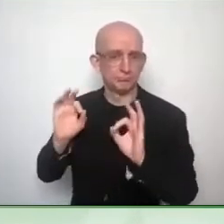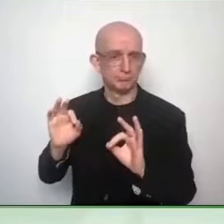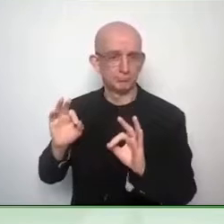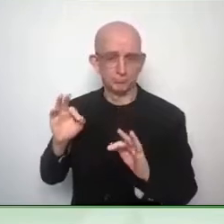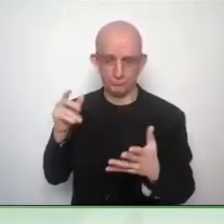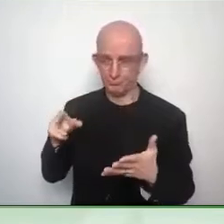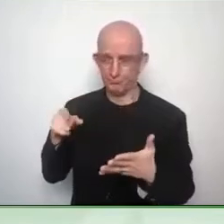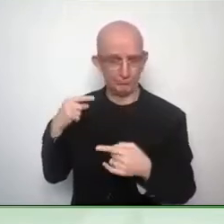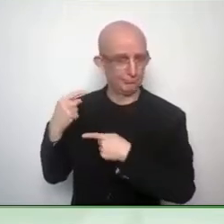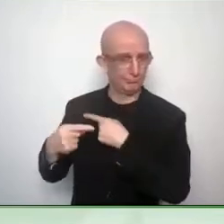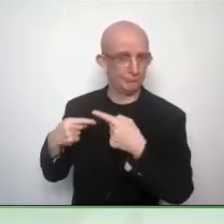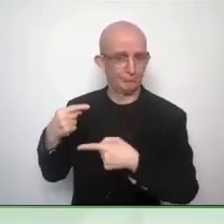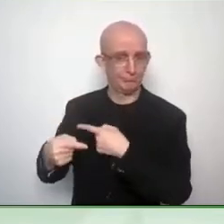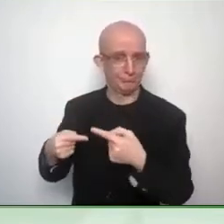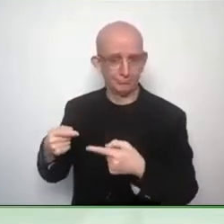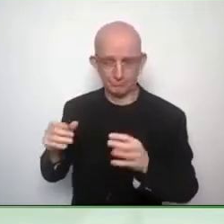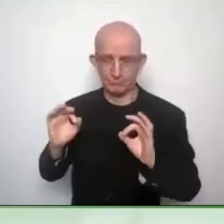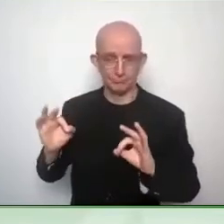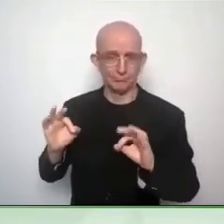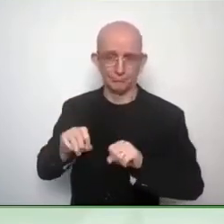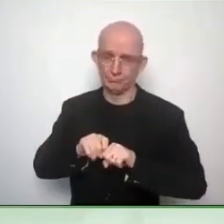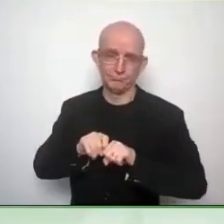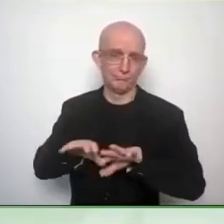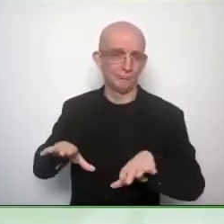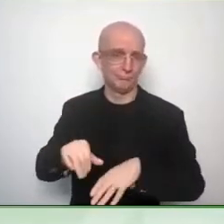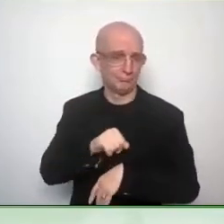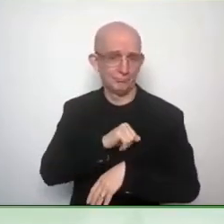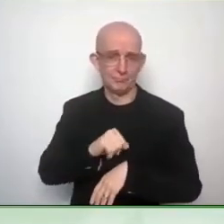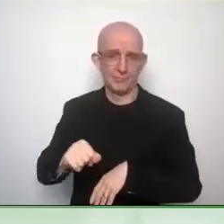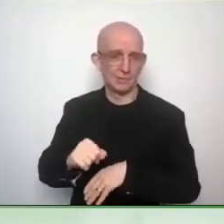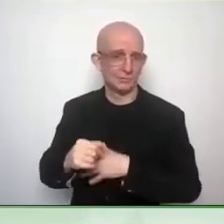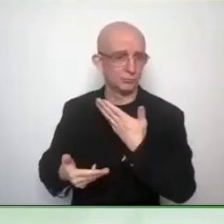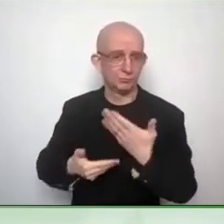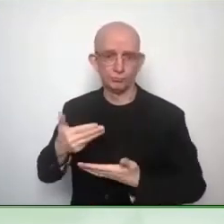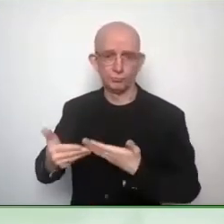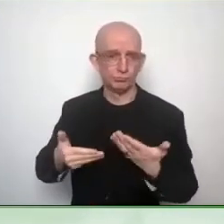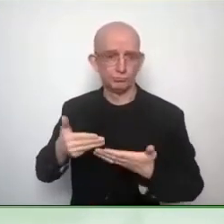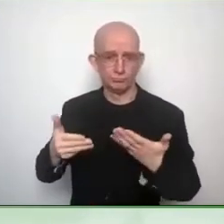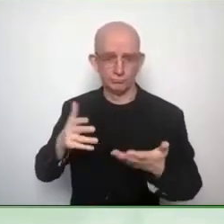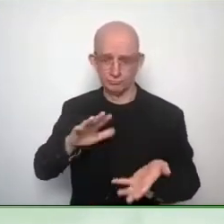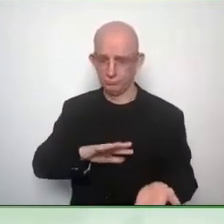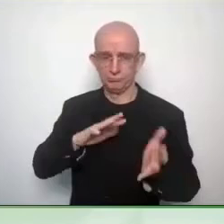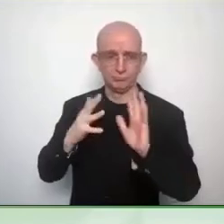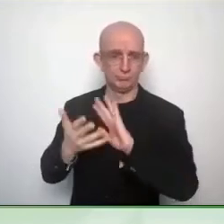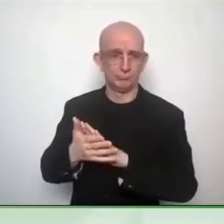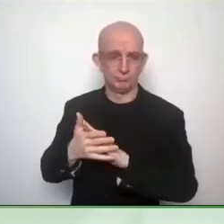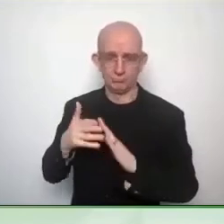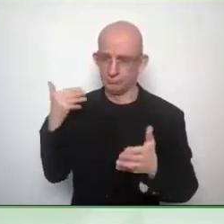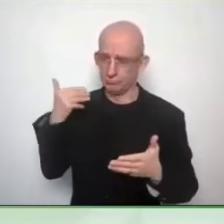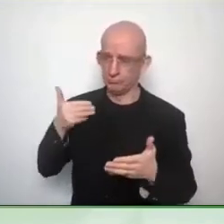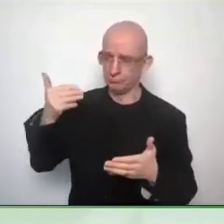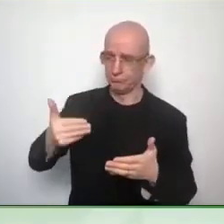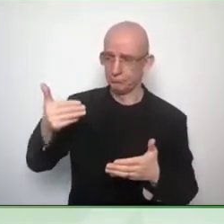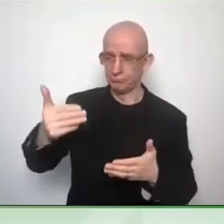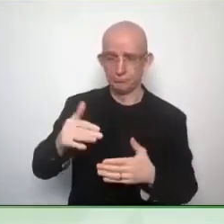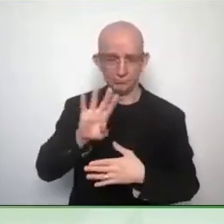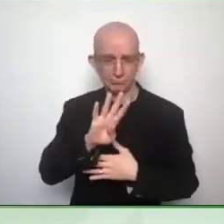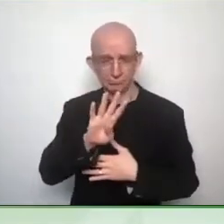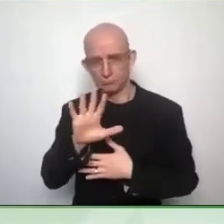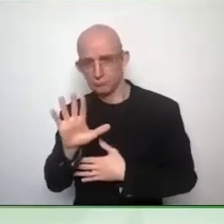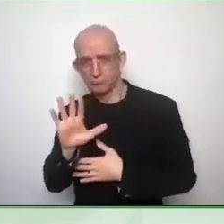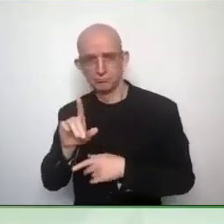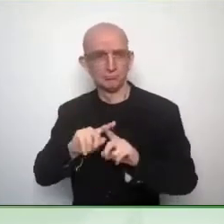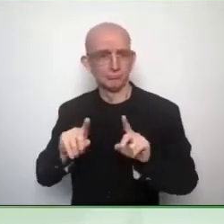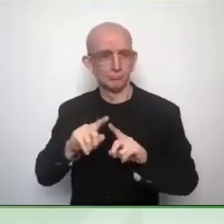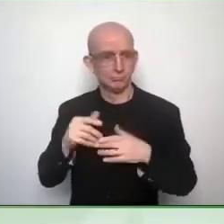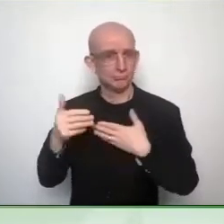tried to bring in that more, let's say, multiple stakeholder perspective. So trying to bring on board also